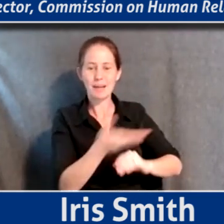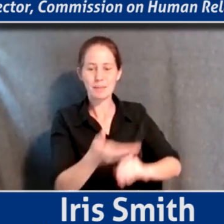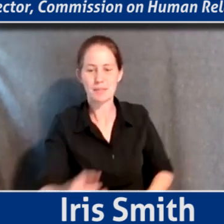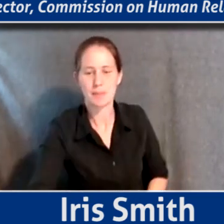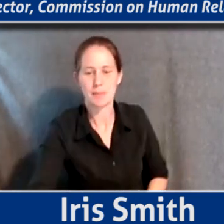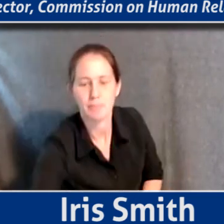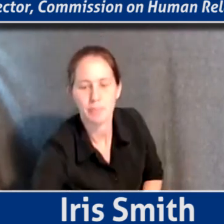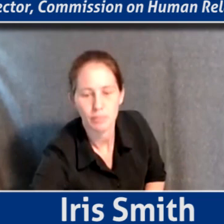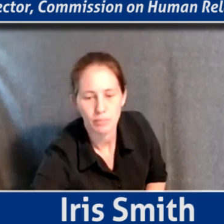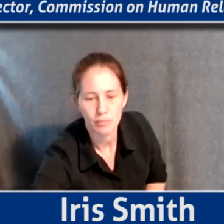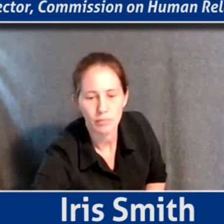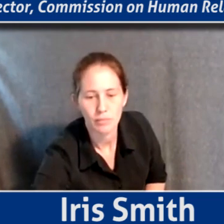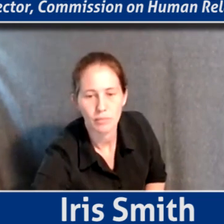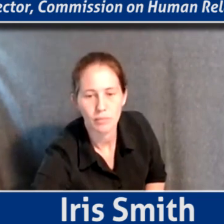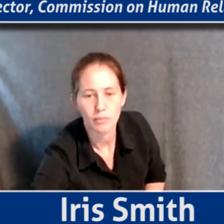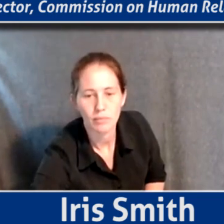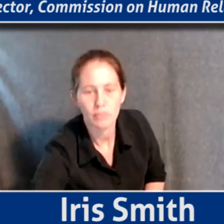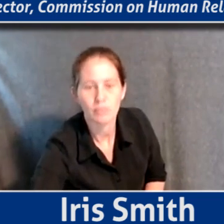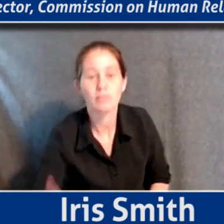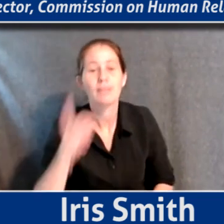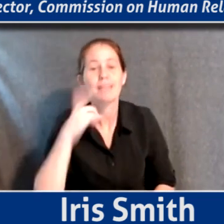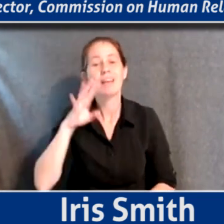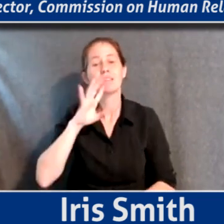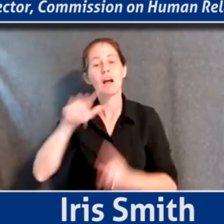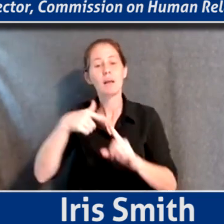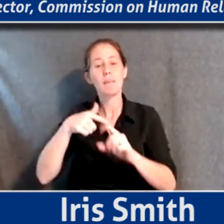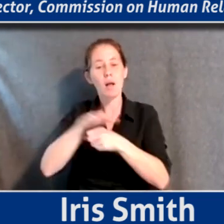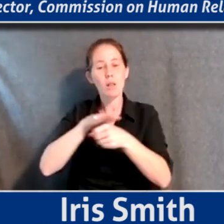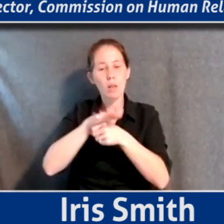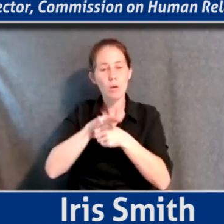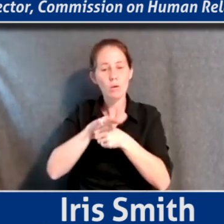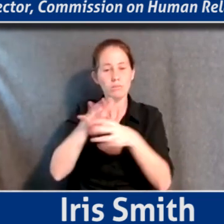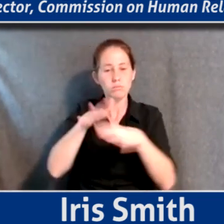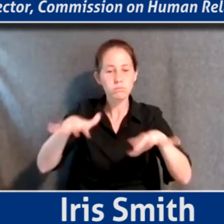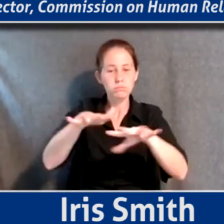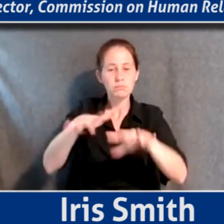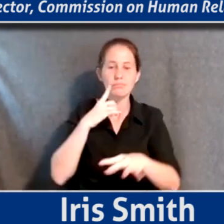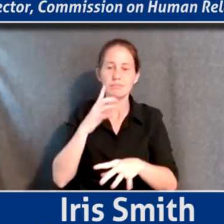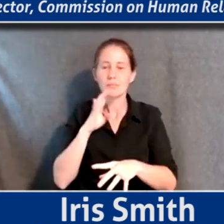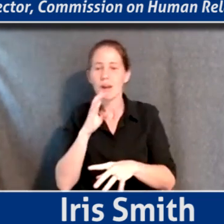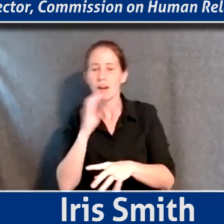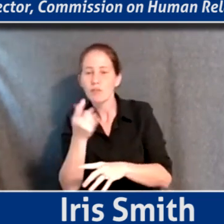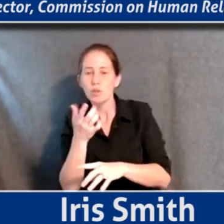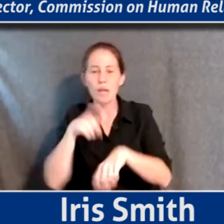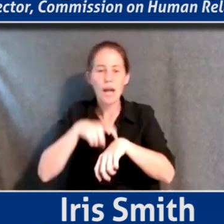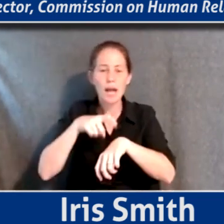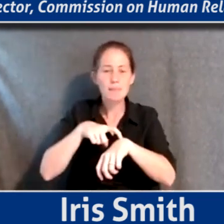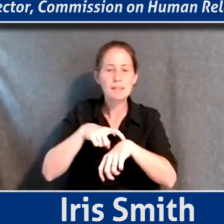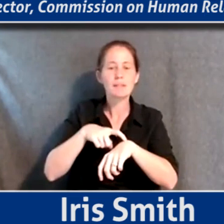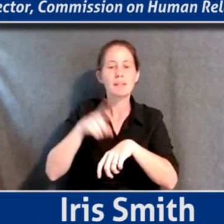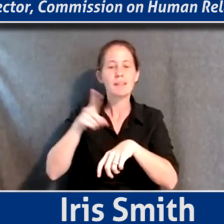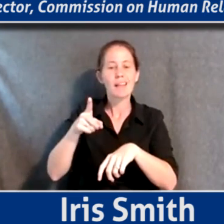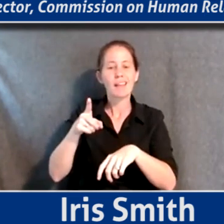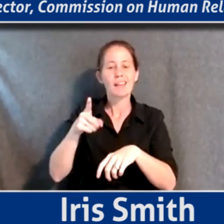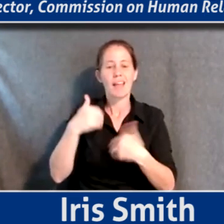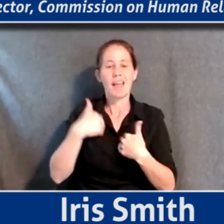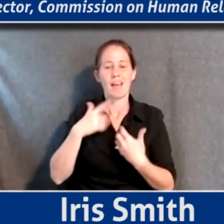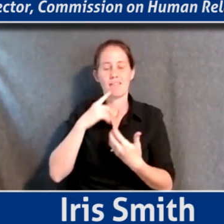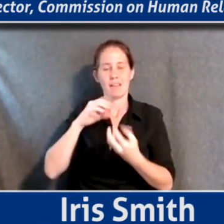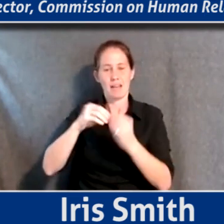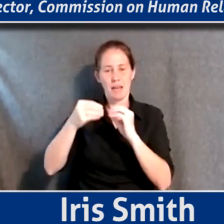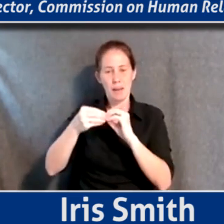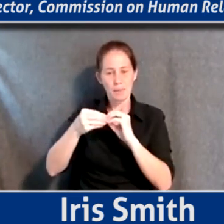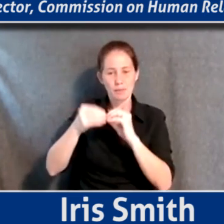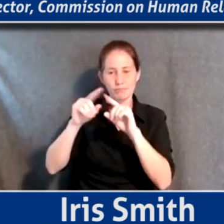Very helpful. Thank you, Rick. Okay, so let's talk about the local landscape. It's been mentioned a couple times and you've alluded to it that there's a number of organizations in different